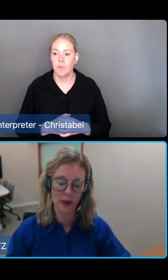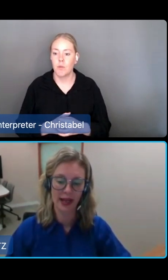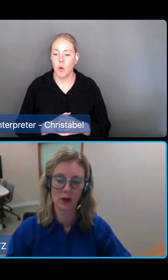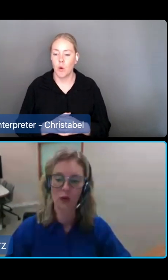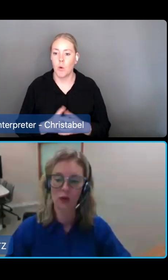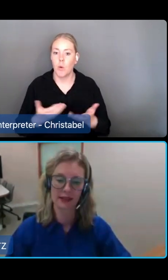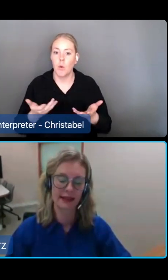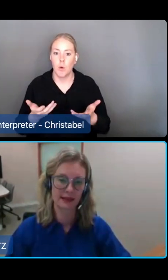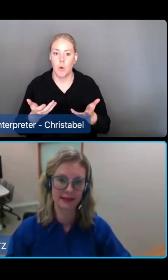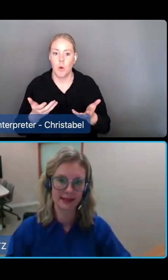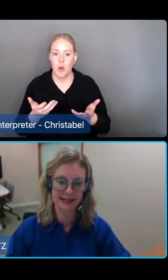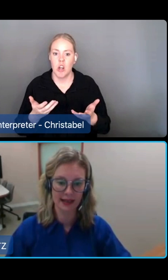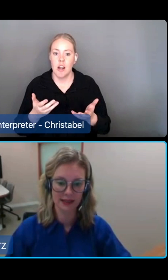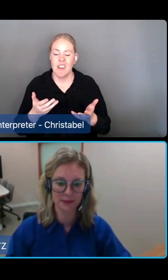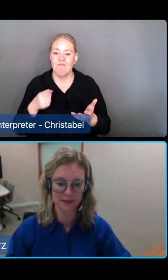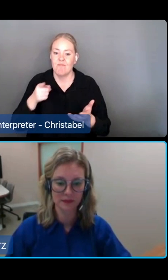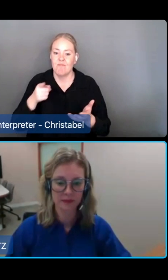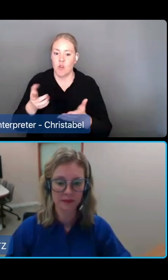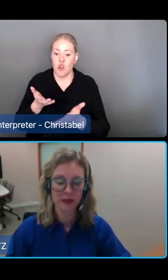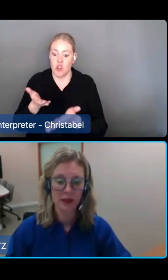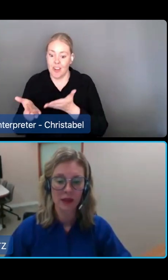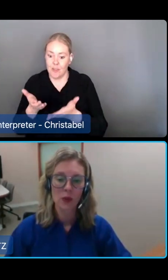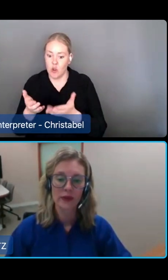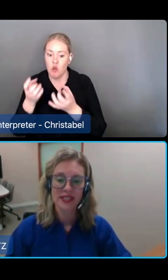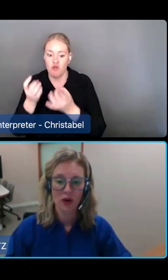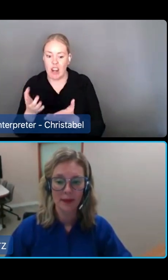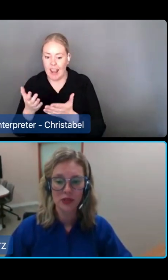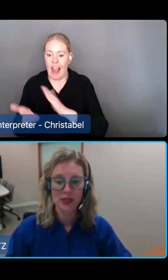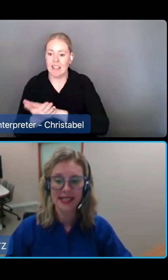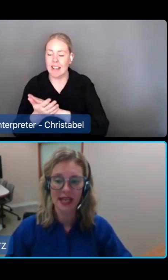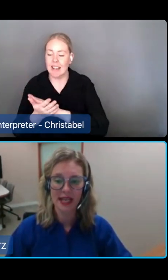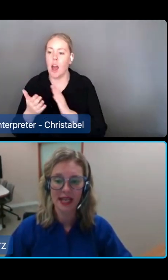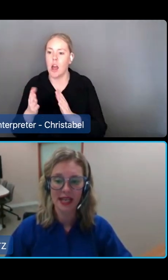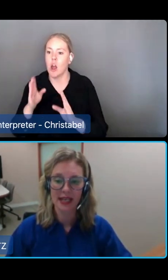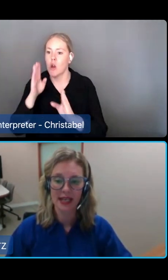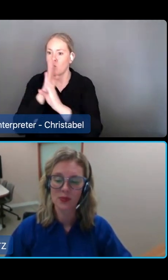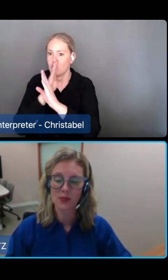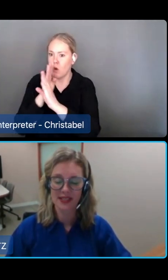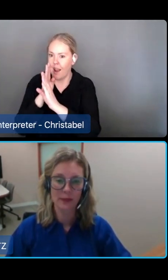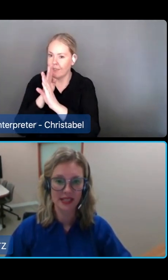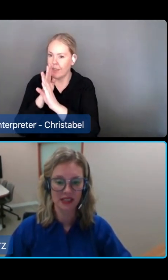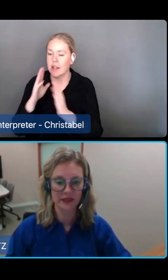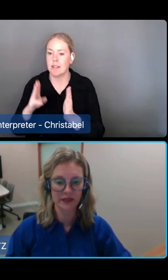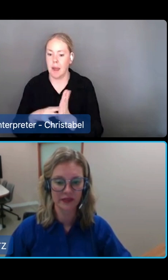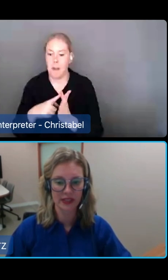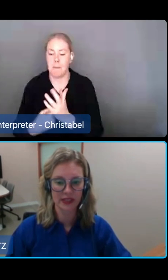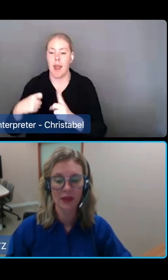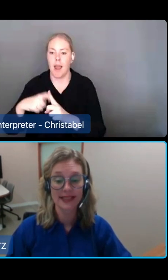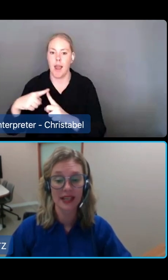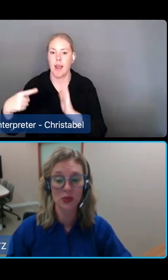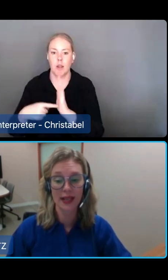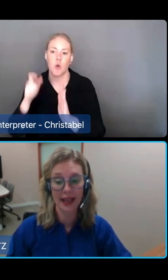to be covered by or regulated under this act. We've described two settings where aged care services can be delivered,